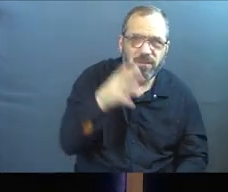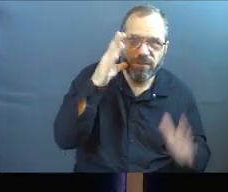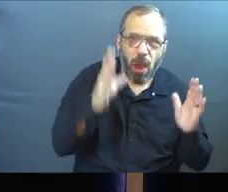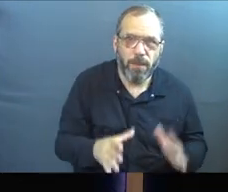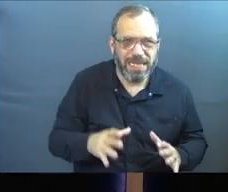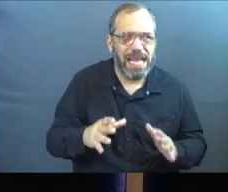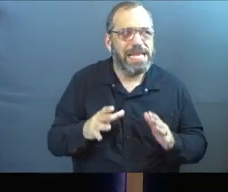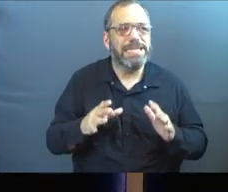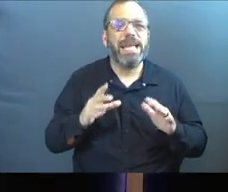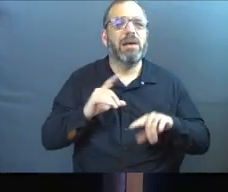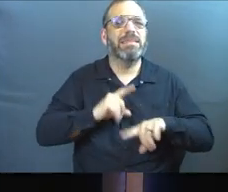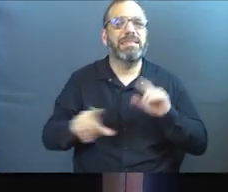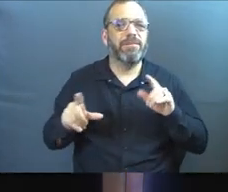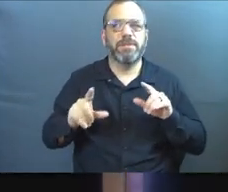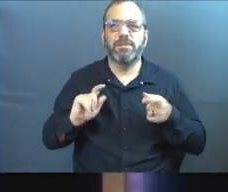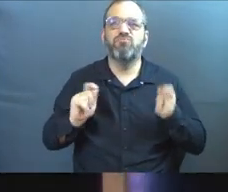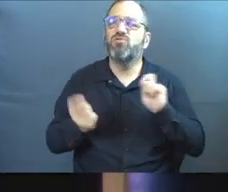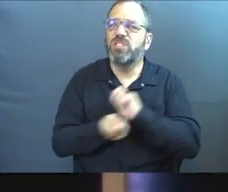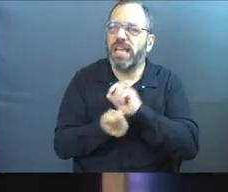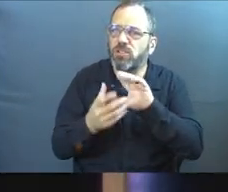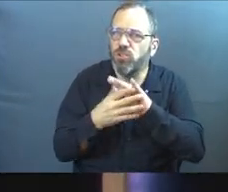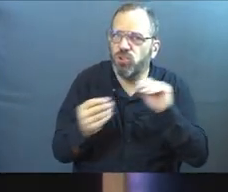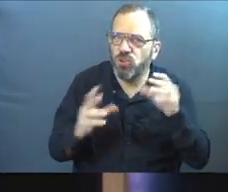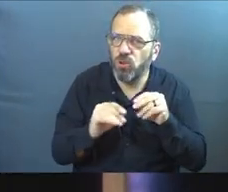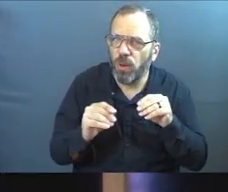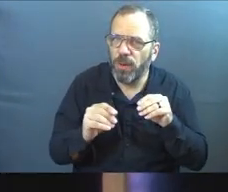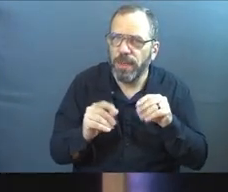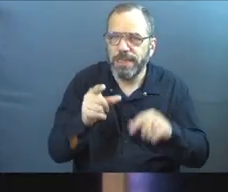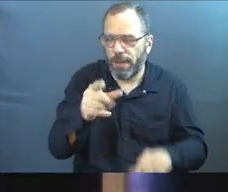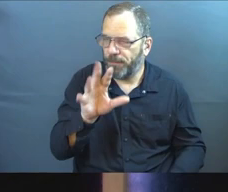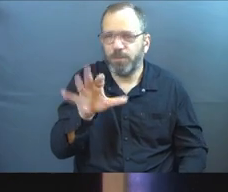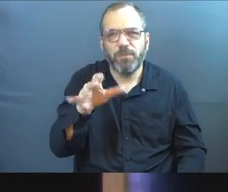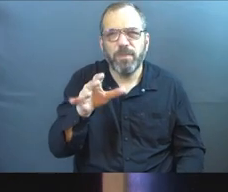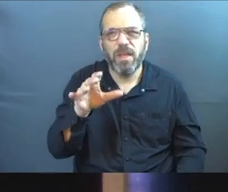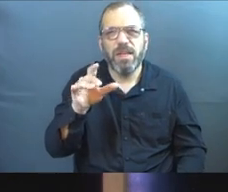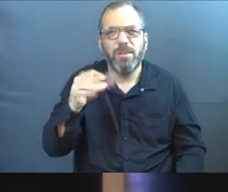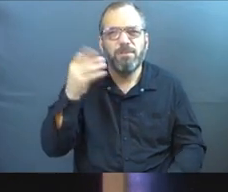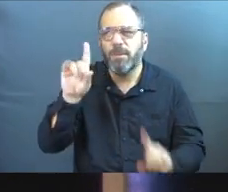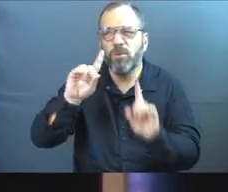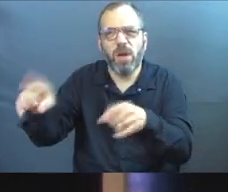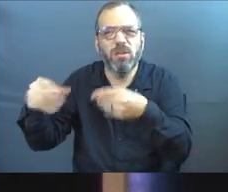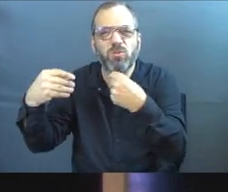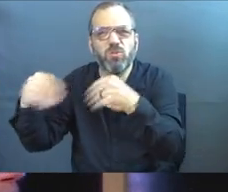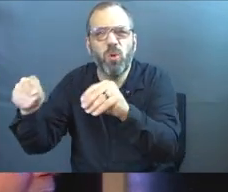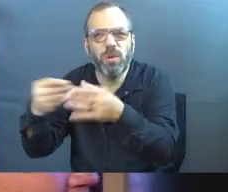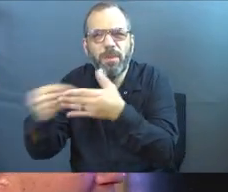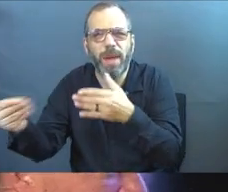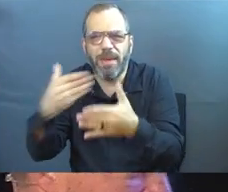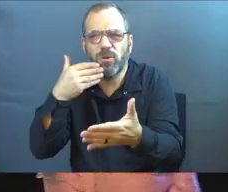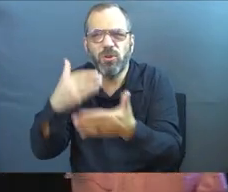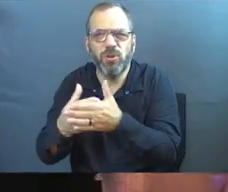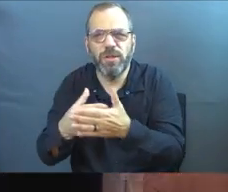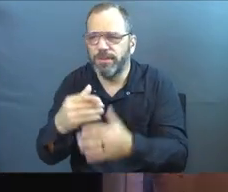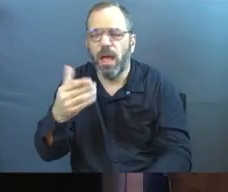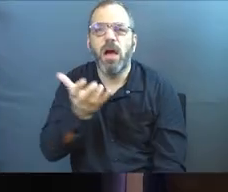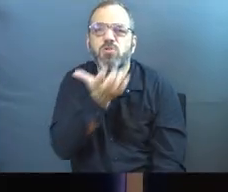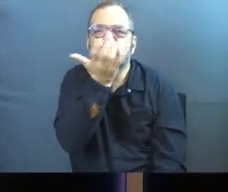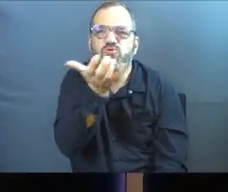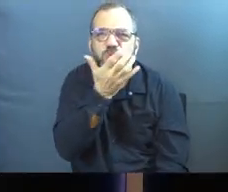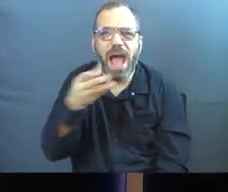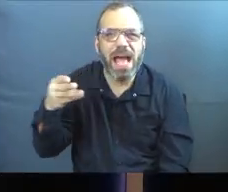And this one's got a little bit of a different twist. Now some of you guys have gone to the store before and you needed a good bag of grass seed.